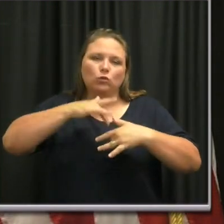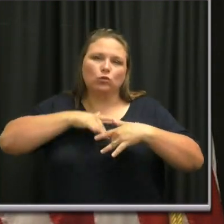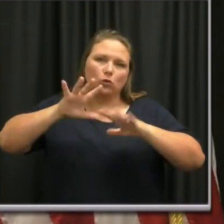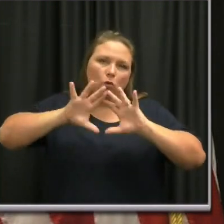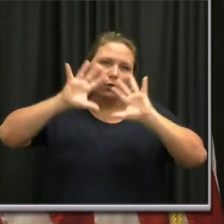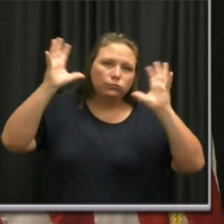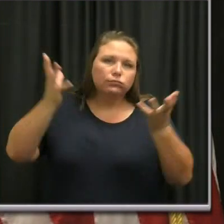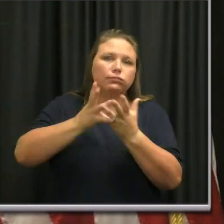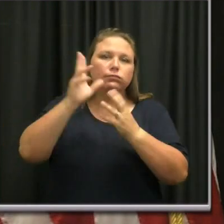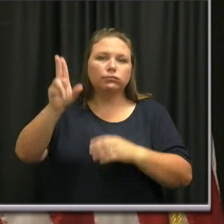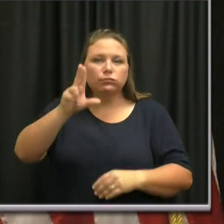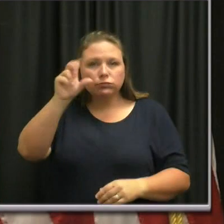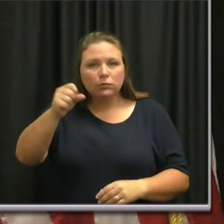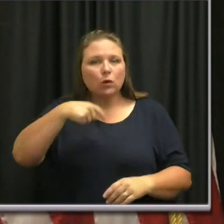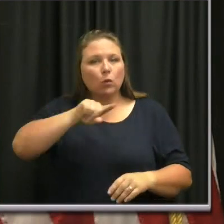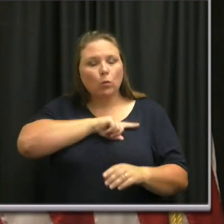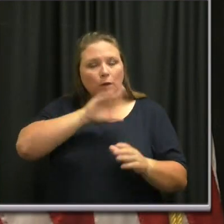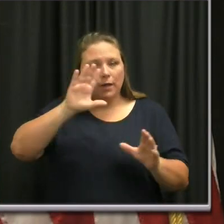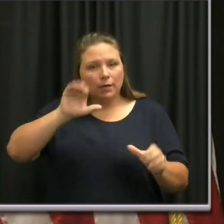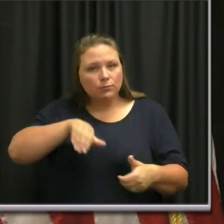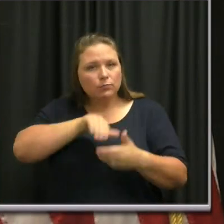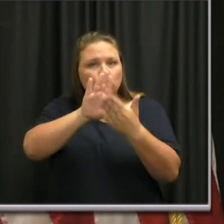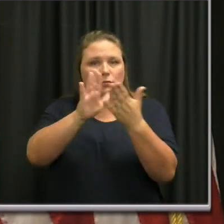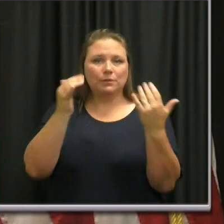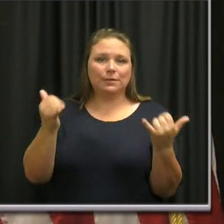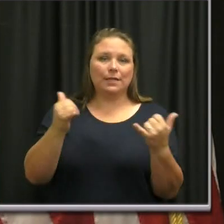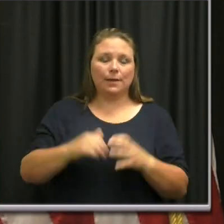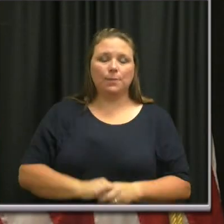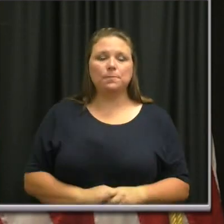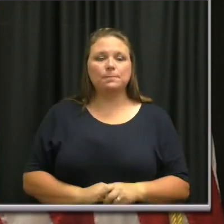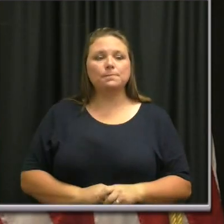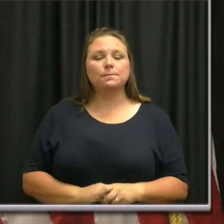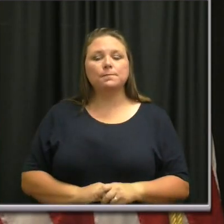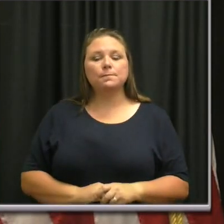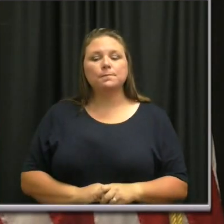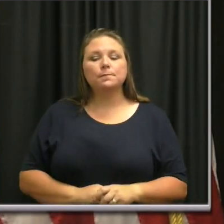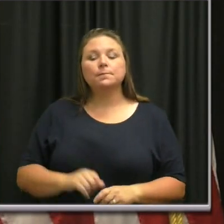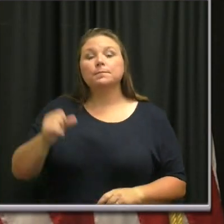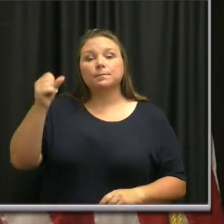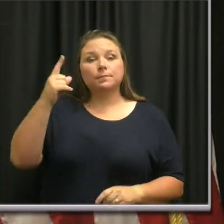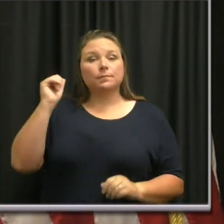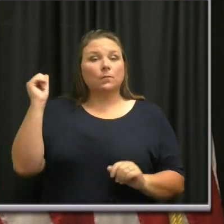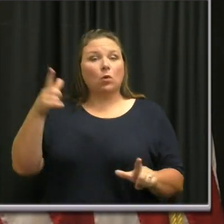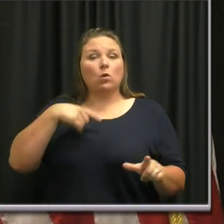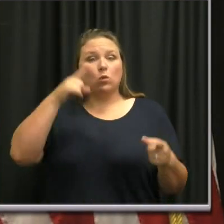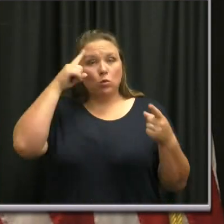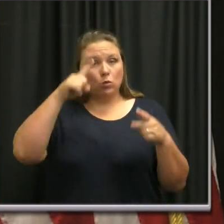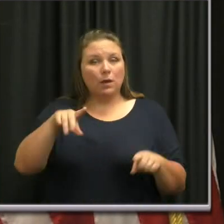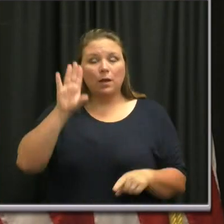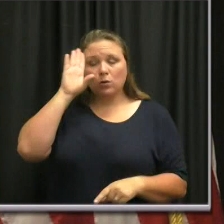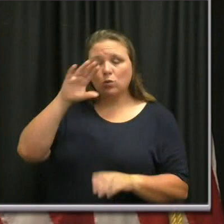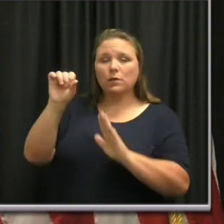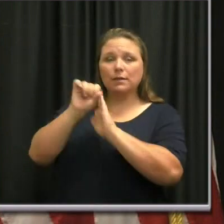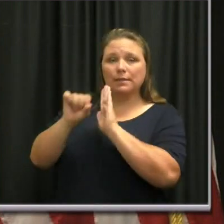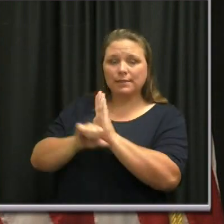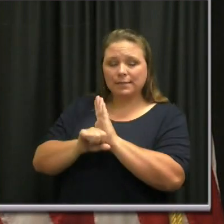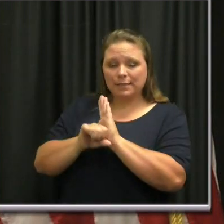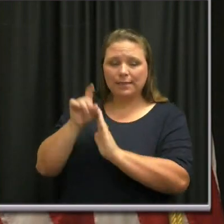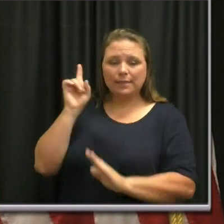have addressed that here. Now we all agree. And I know the state uh,